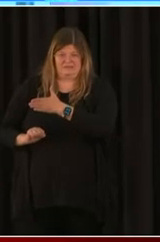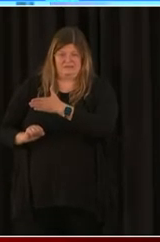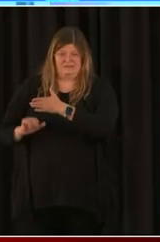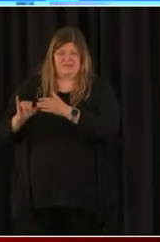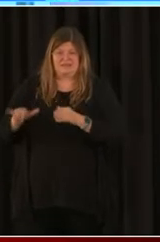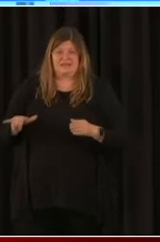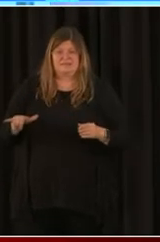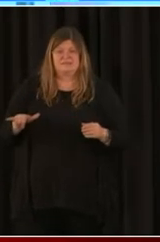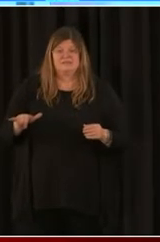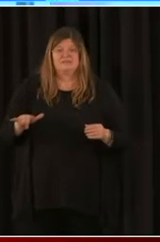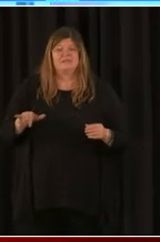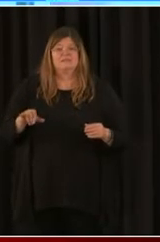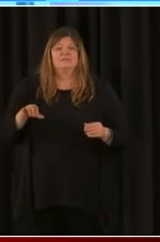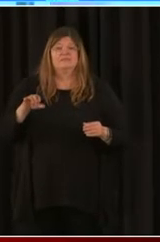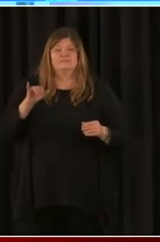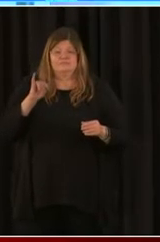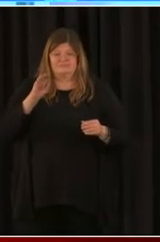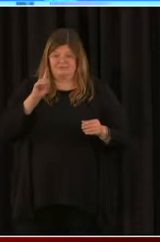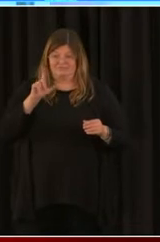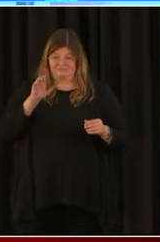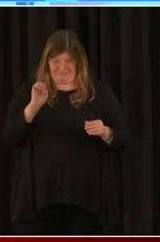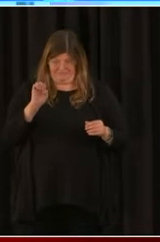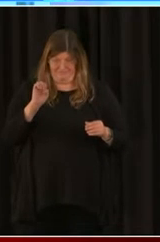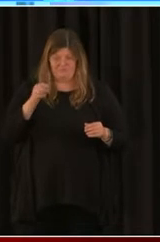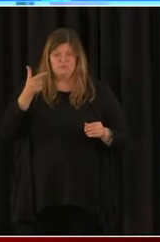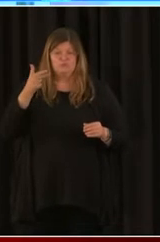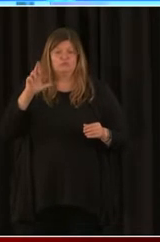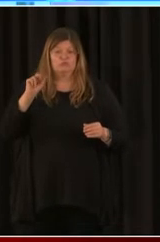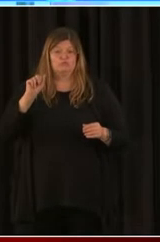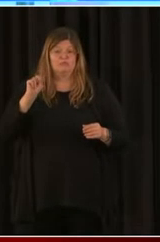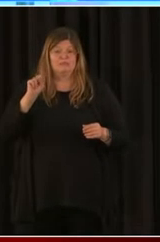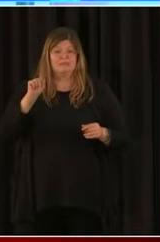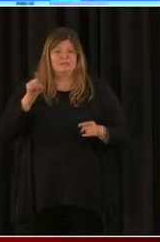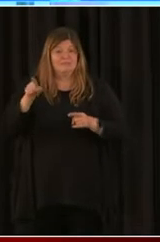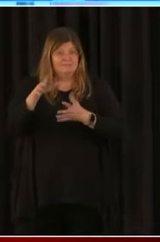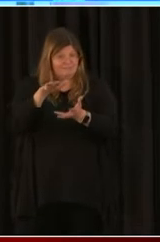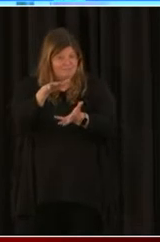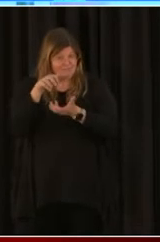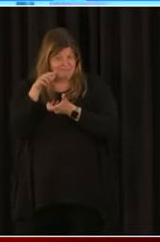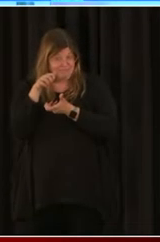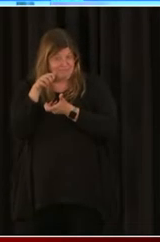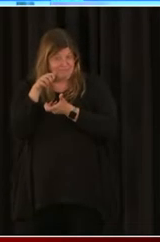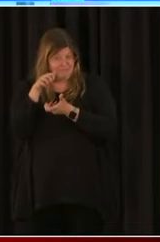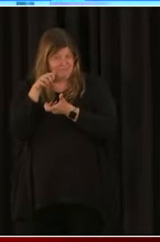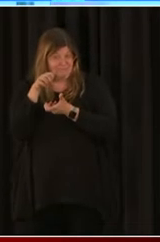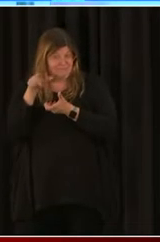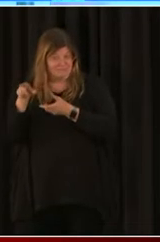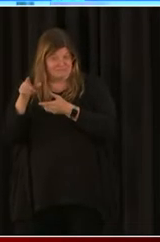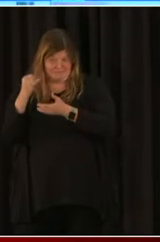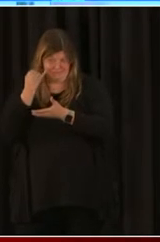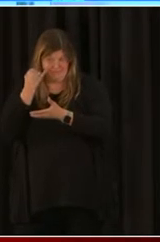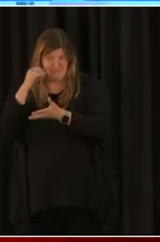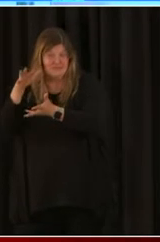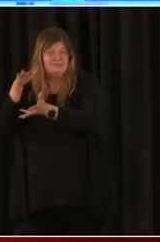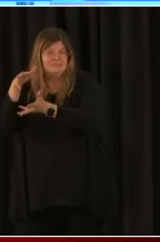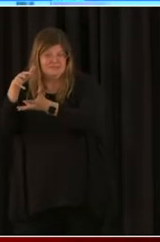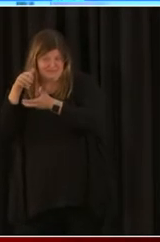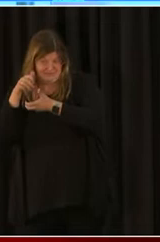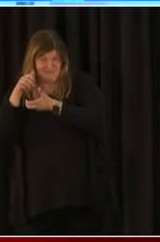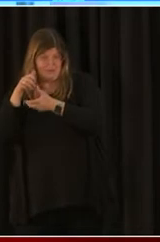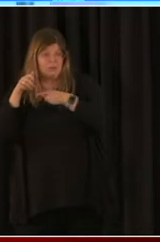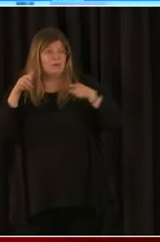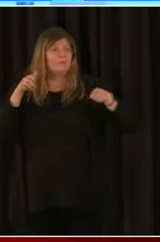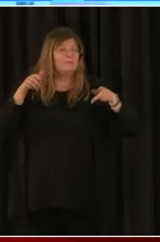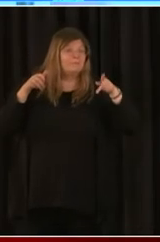idle grant first, and let's just say it's $10,000, and you were approved for a $100,000